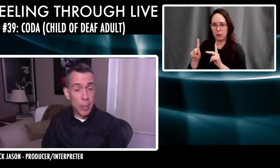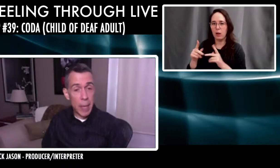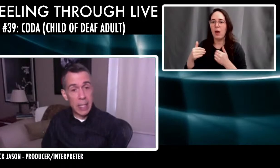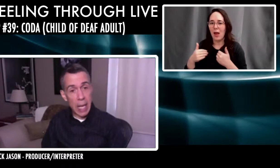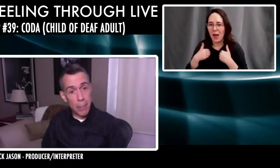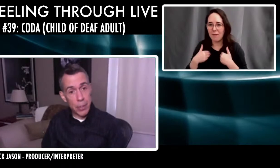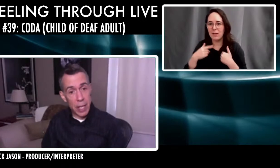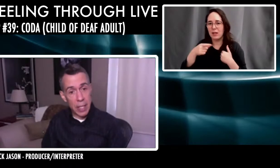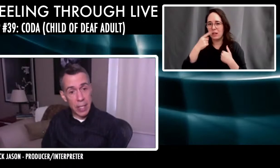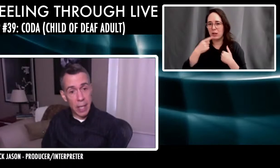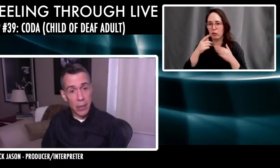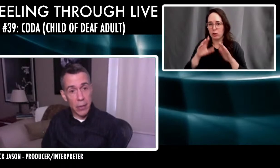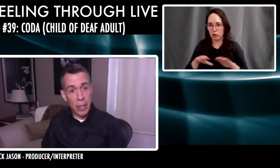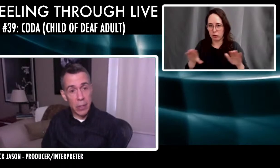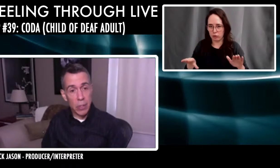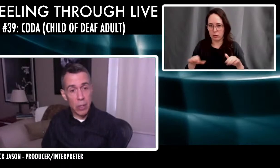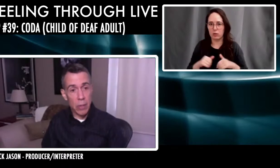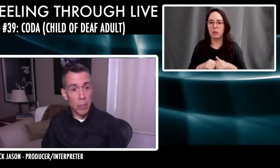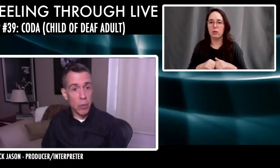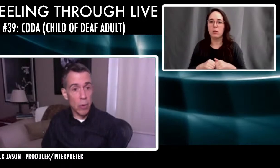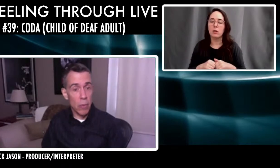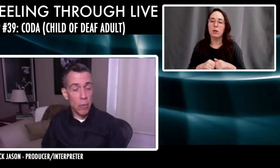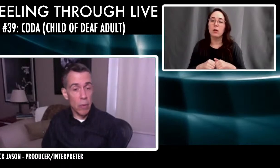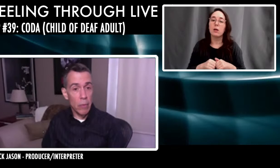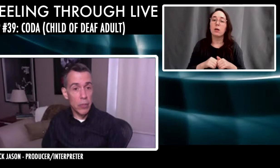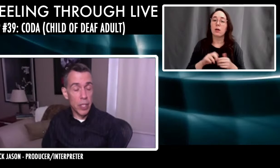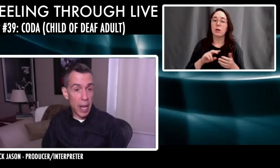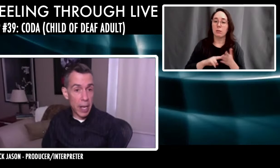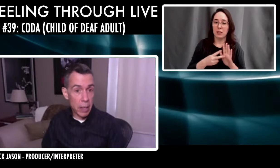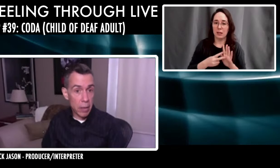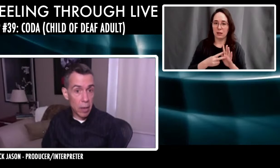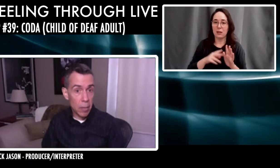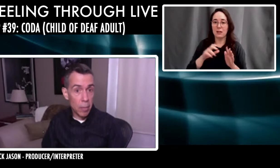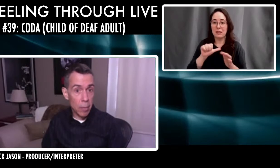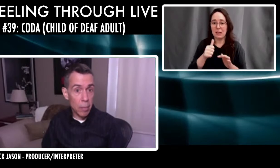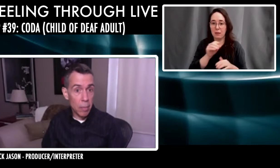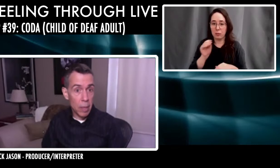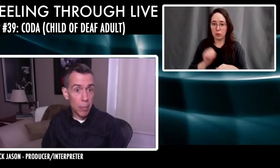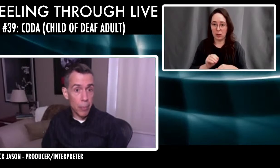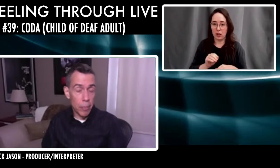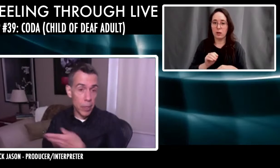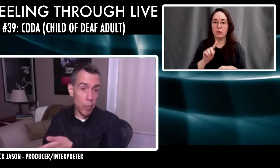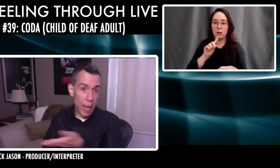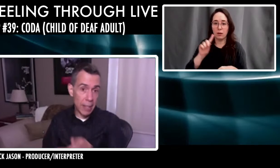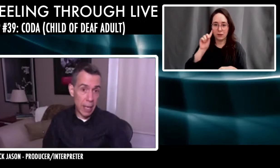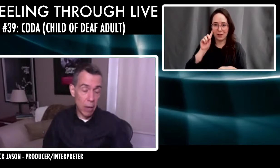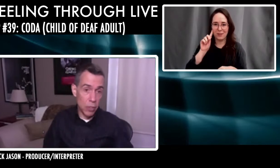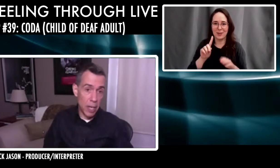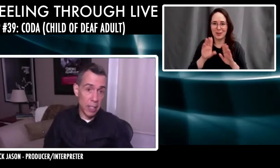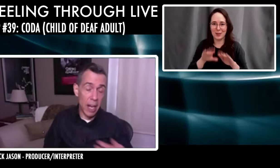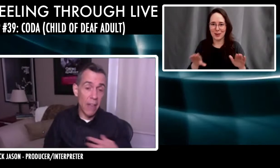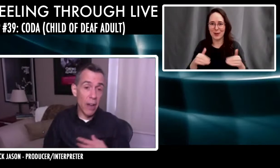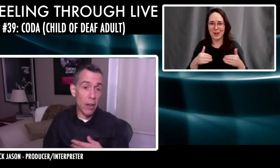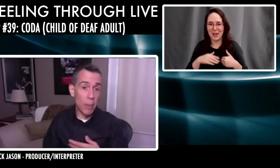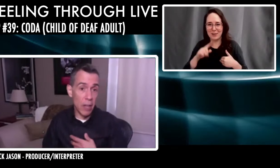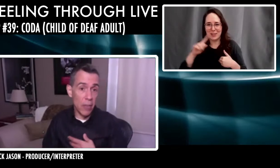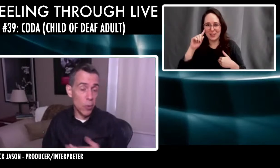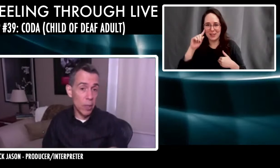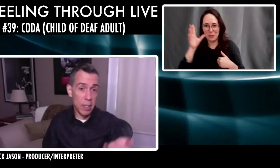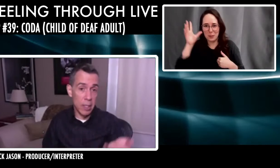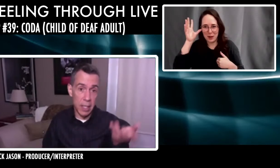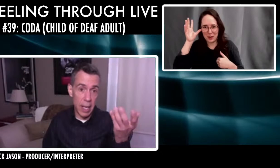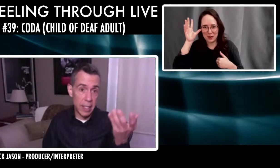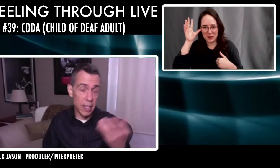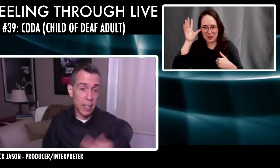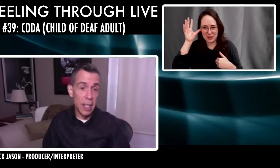the remaining 10% is either as a result of some sort of genetic, you know, passing down genetics. And I found out myself